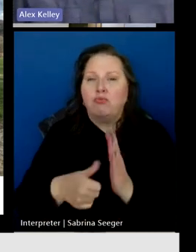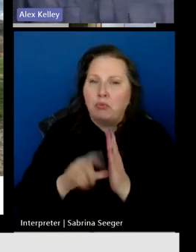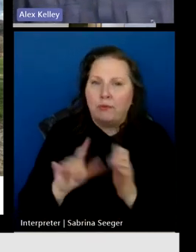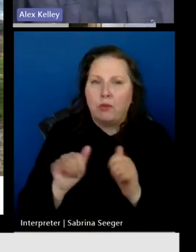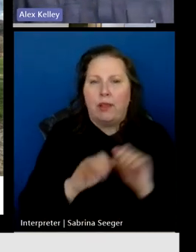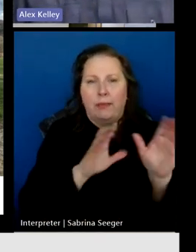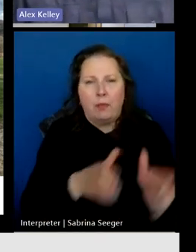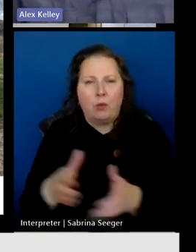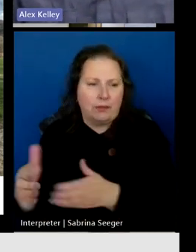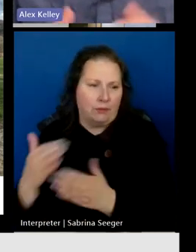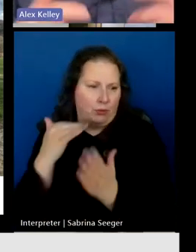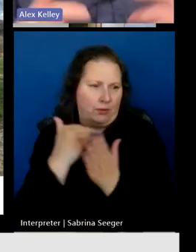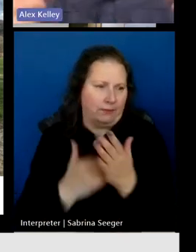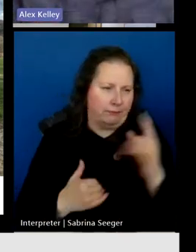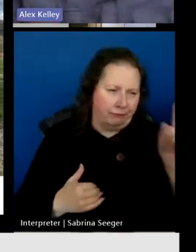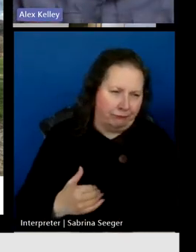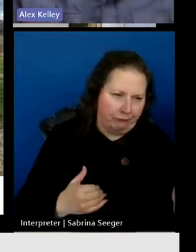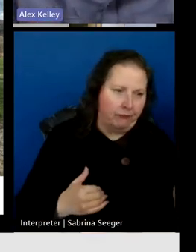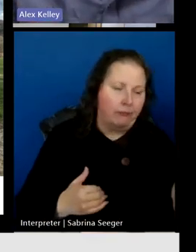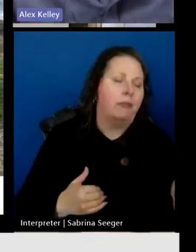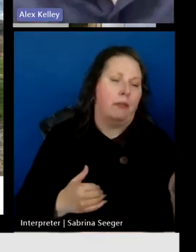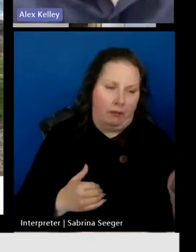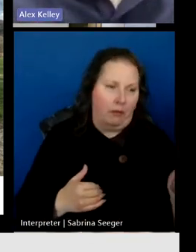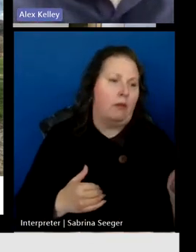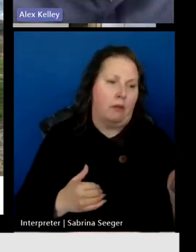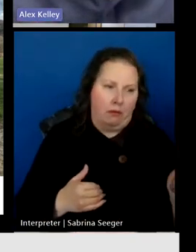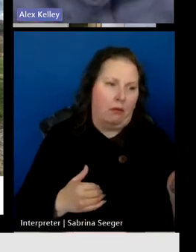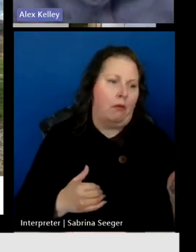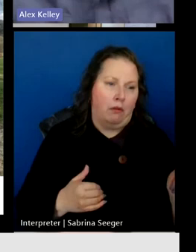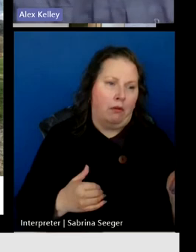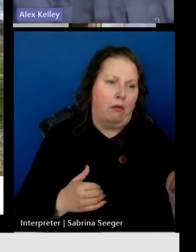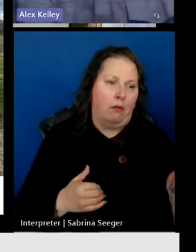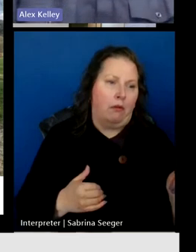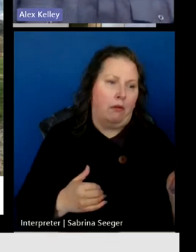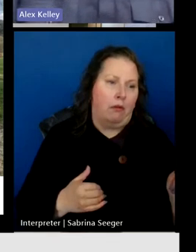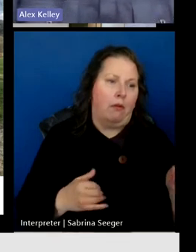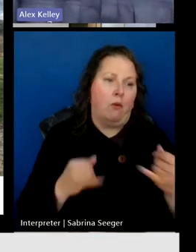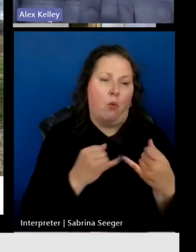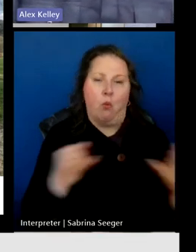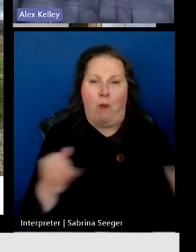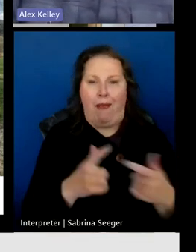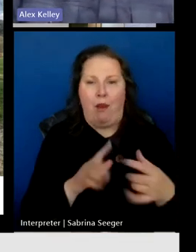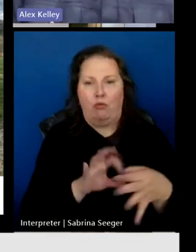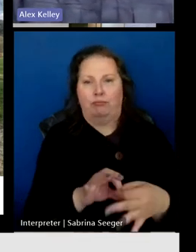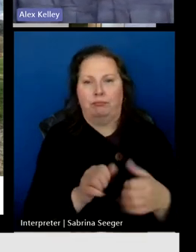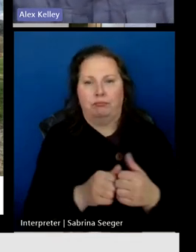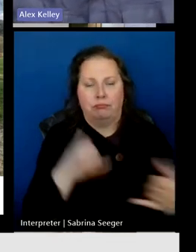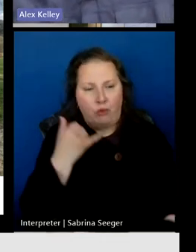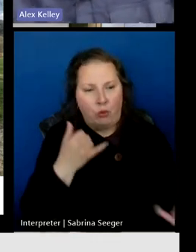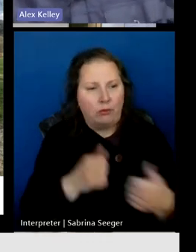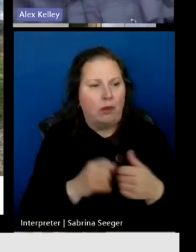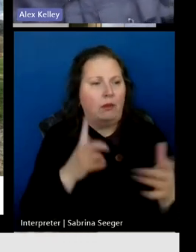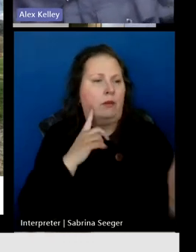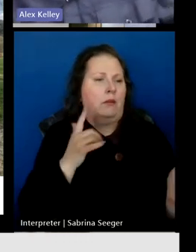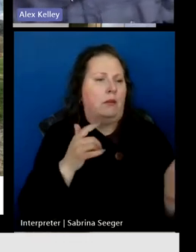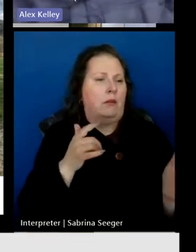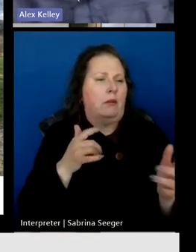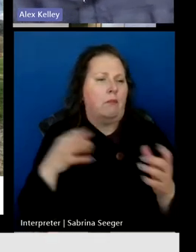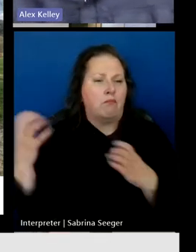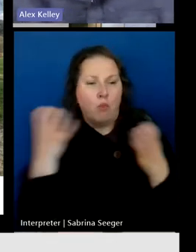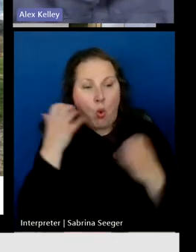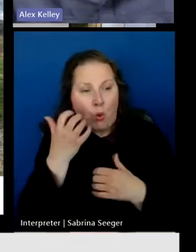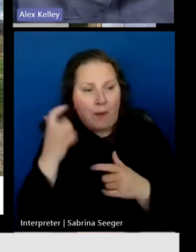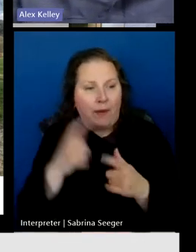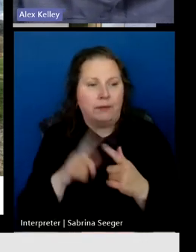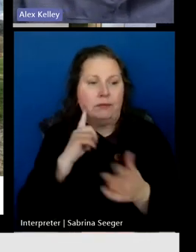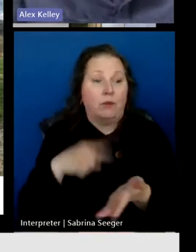categories listed on the screen, so findings and recommendations about wireline coverage, mobile wireless coverage, affordability, public safety,